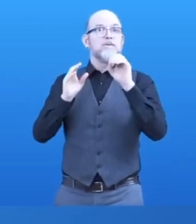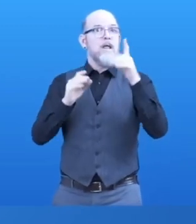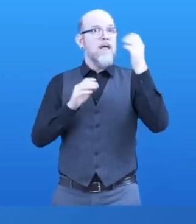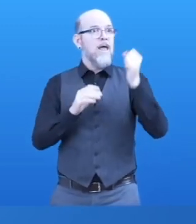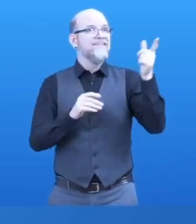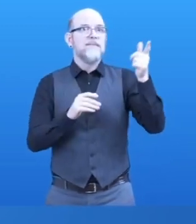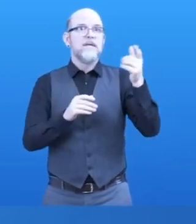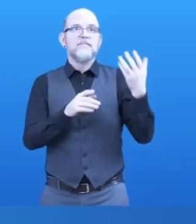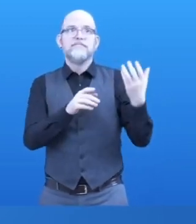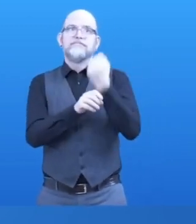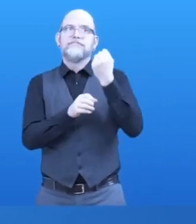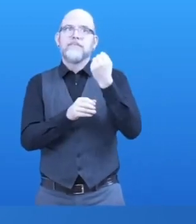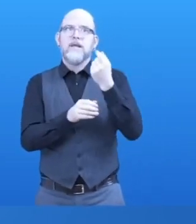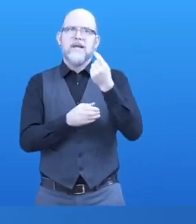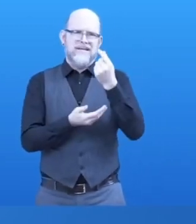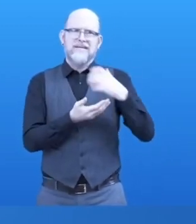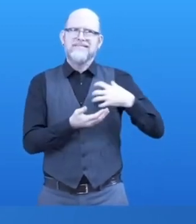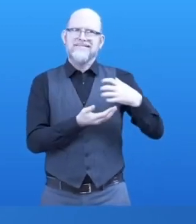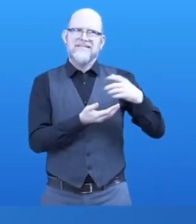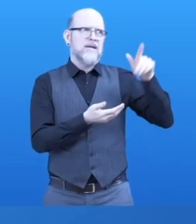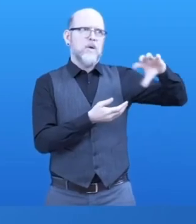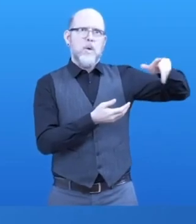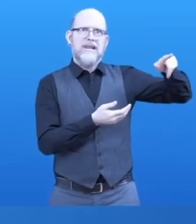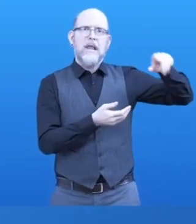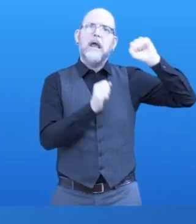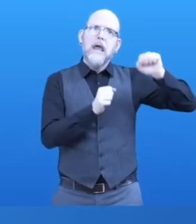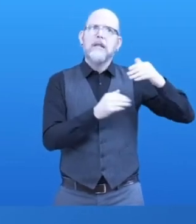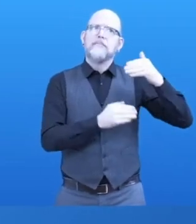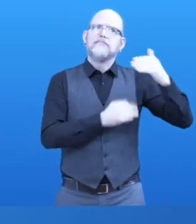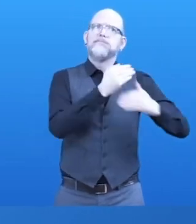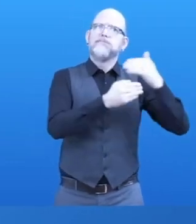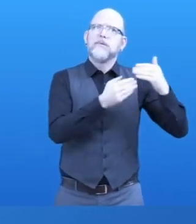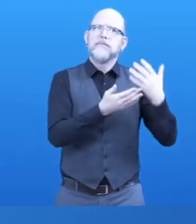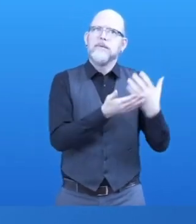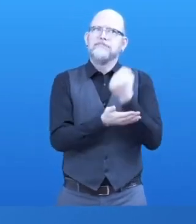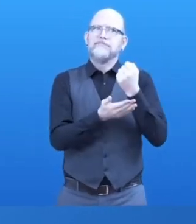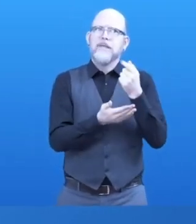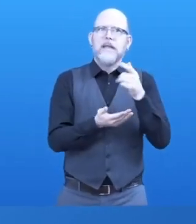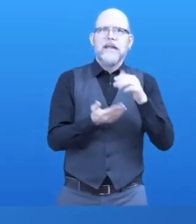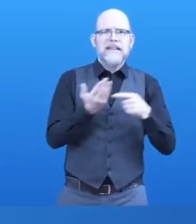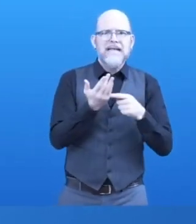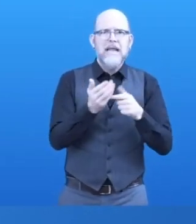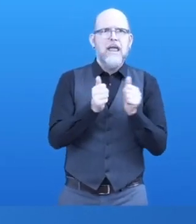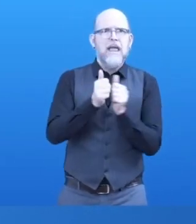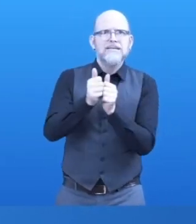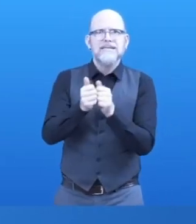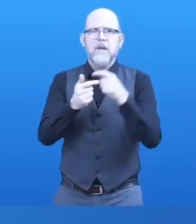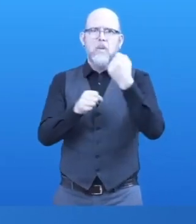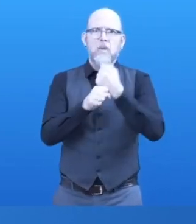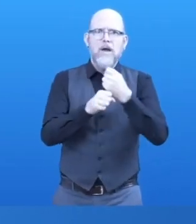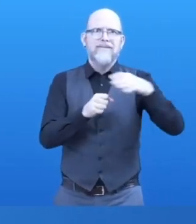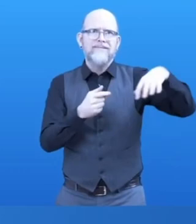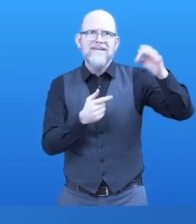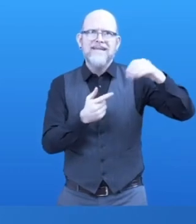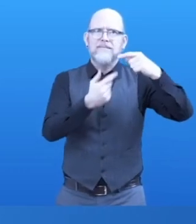jobs are made possible for you by modern assistive technology. Now let's imagine you were a blind school child living in an